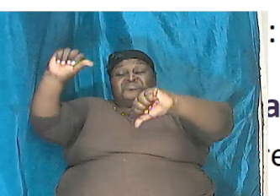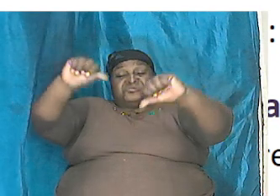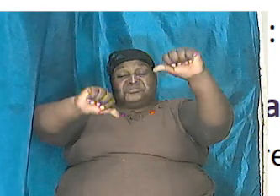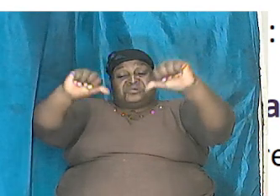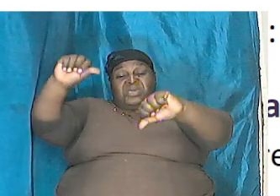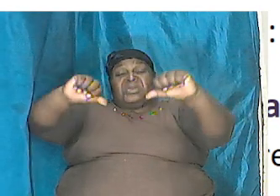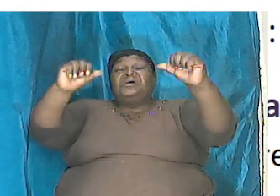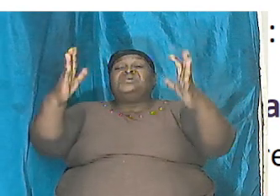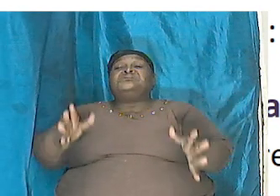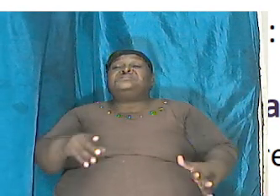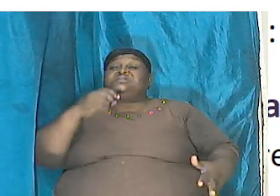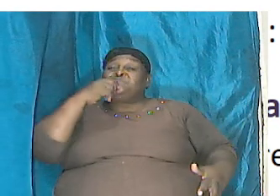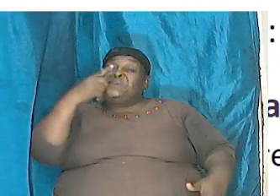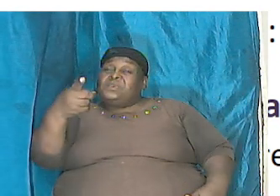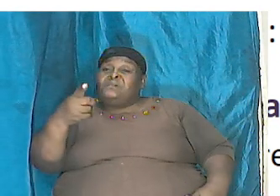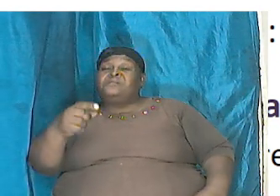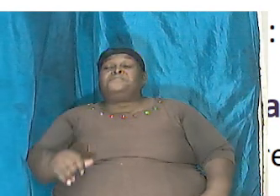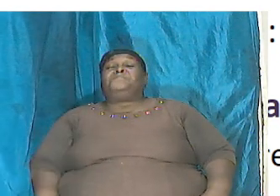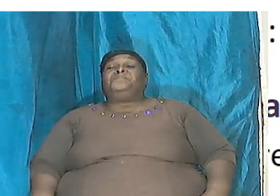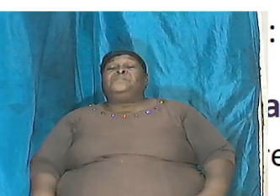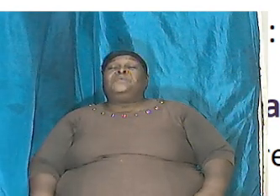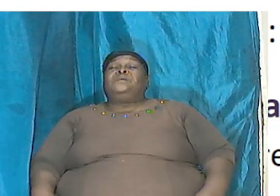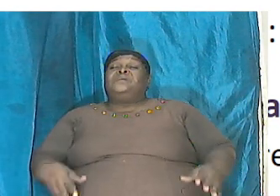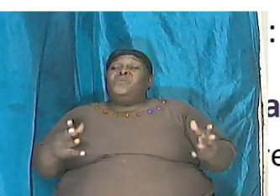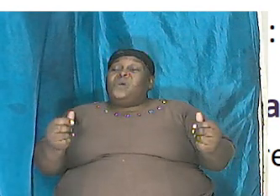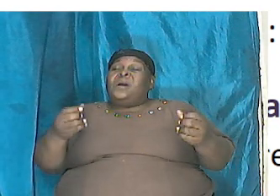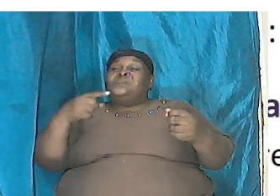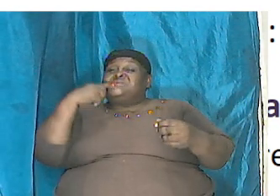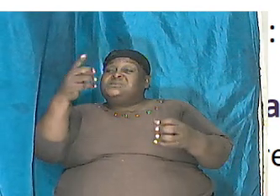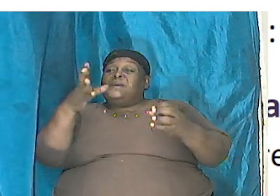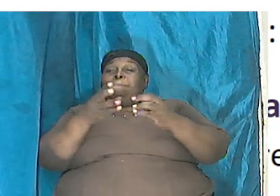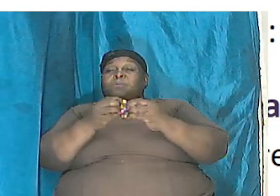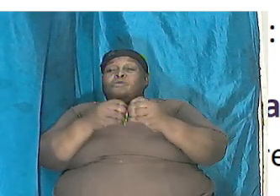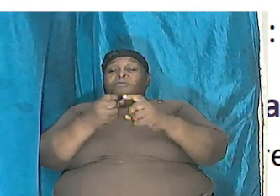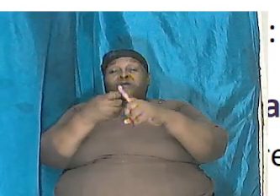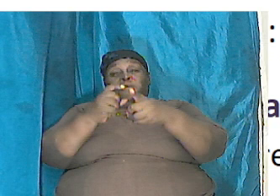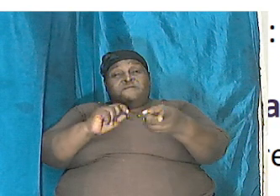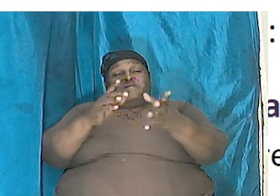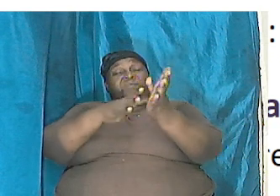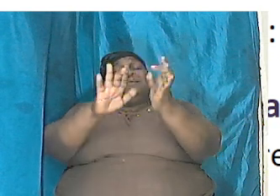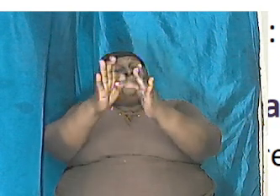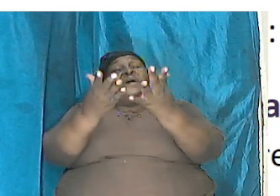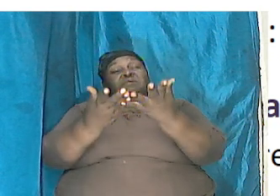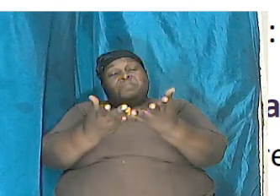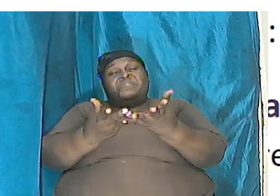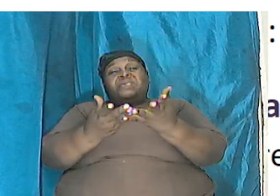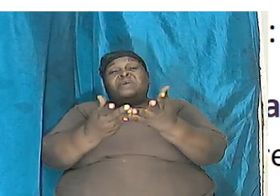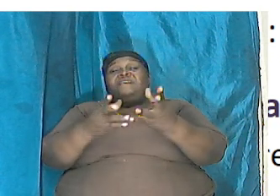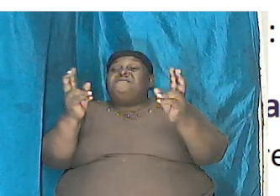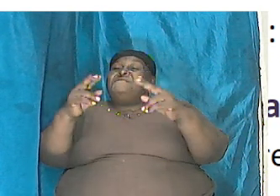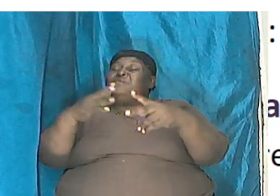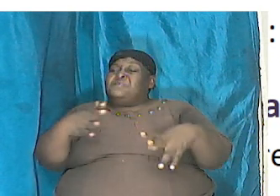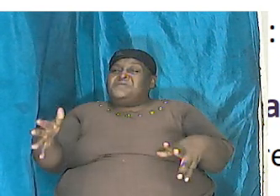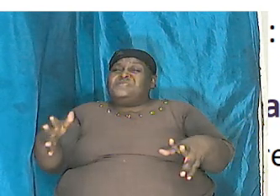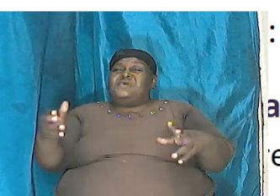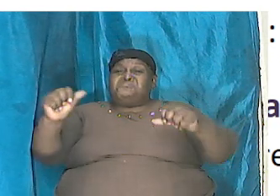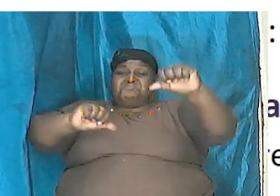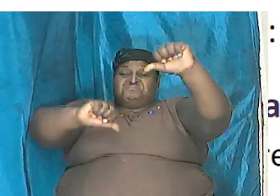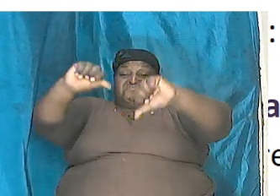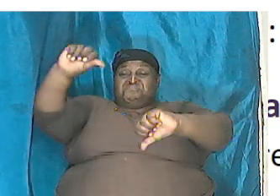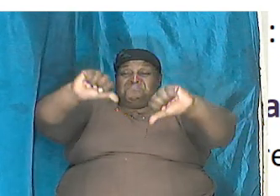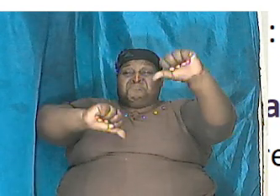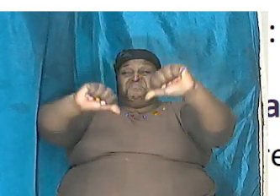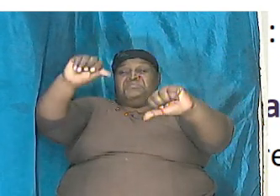and I want to describe some more from the bible the very thing that the scientists say these big